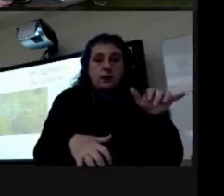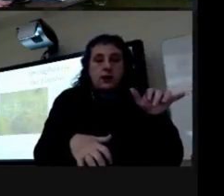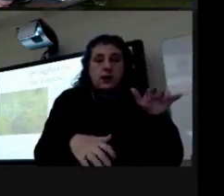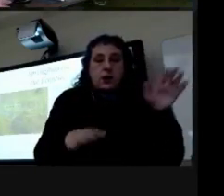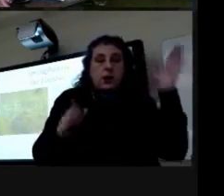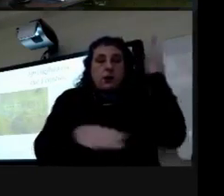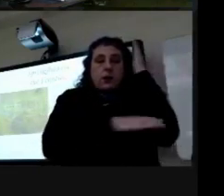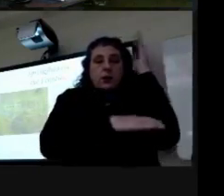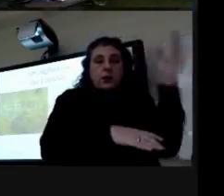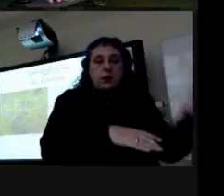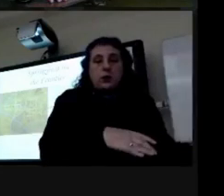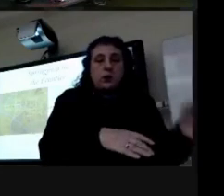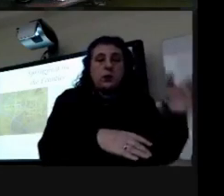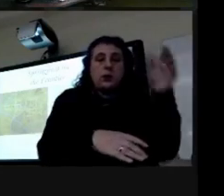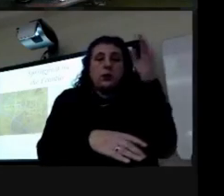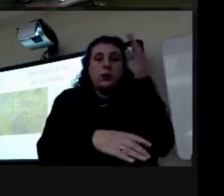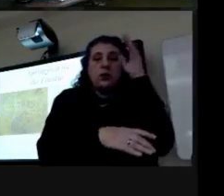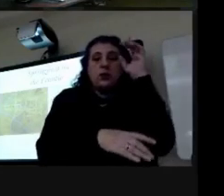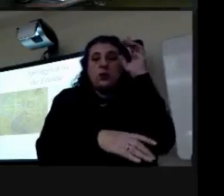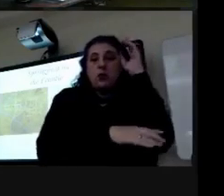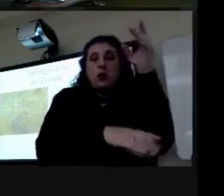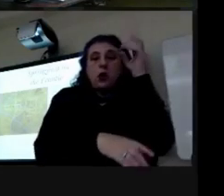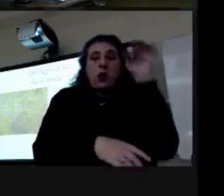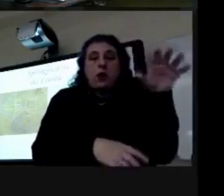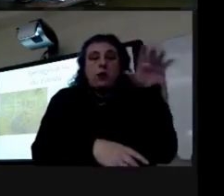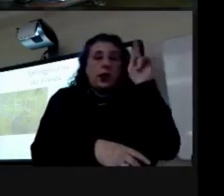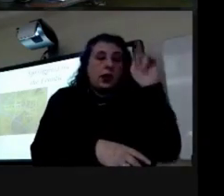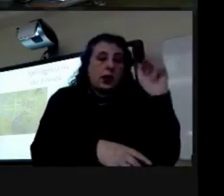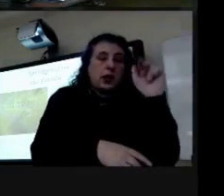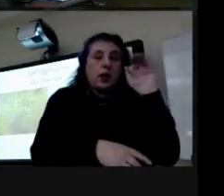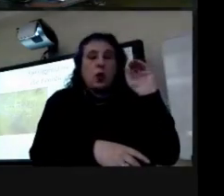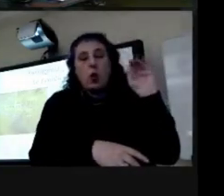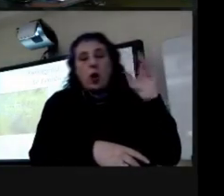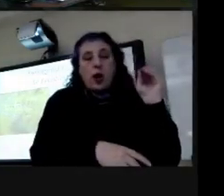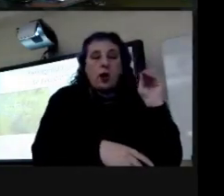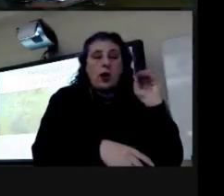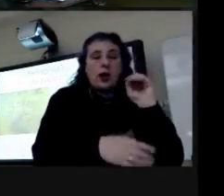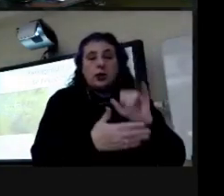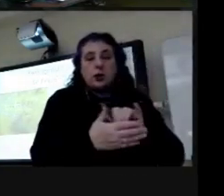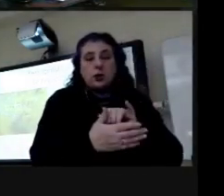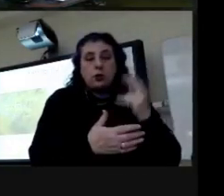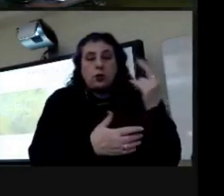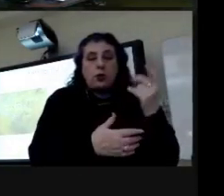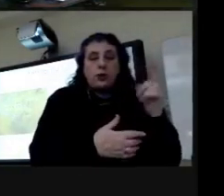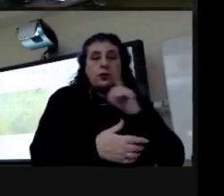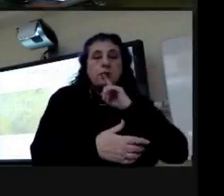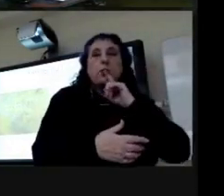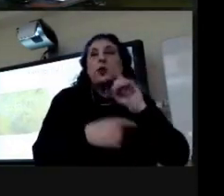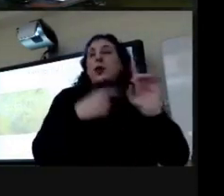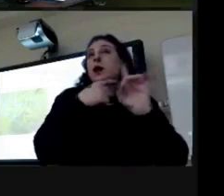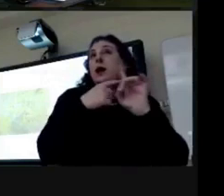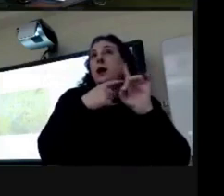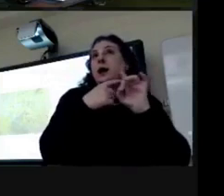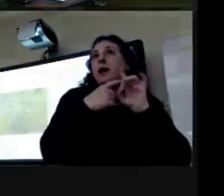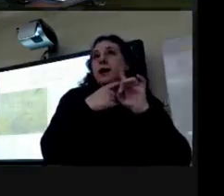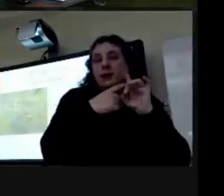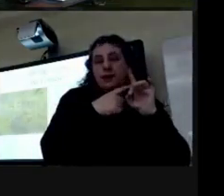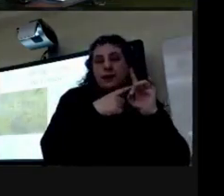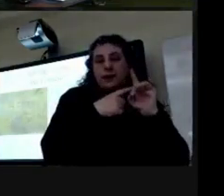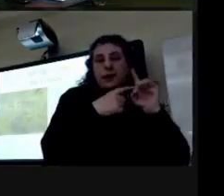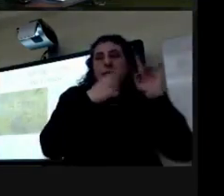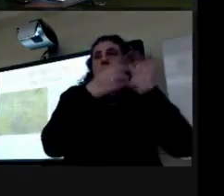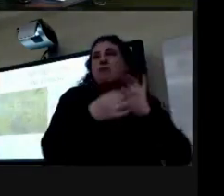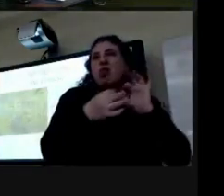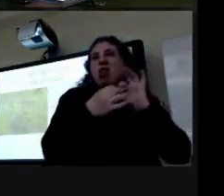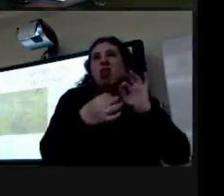timbers of kentucky ohio and new york so both of these were really optimistic accounts about what was going